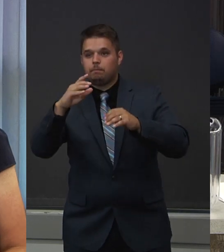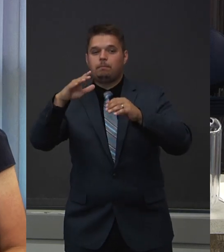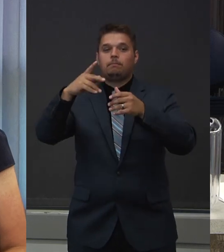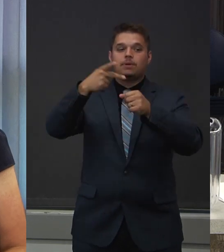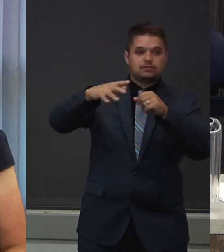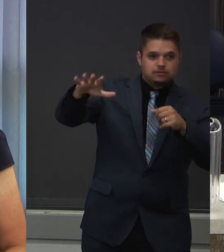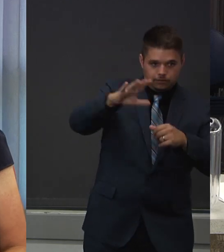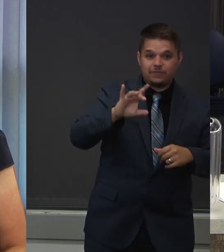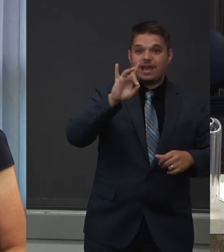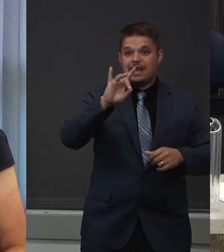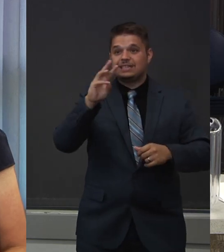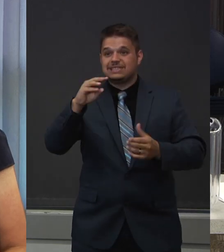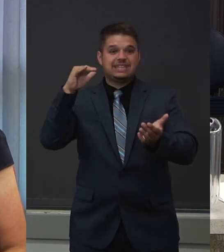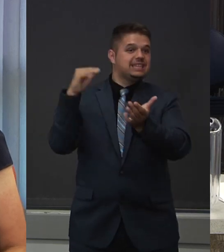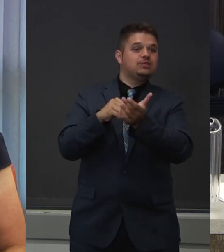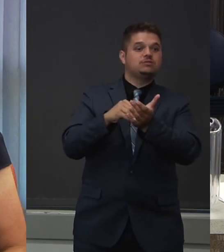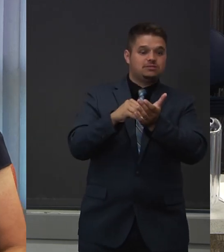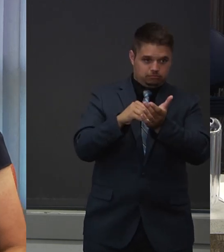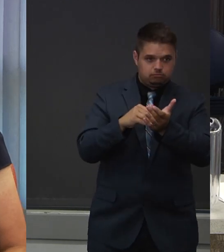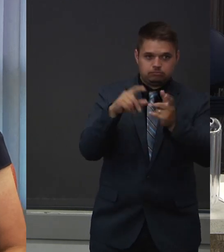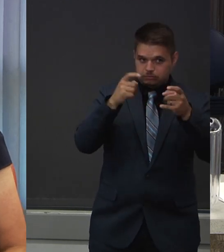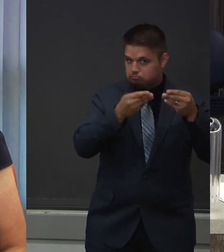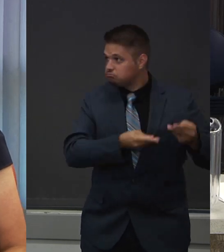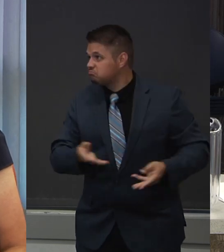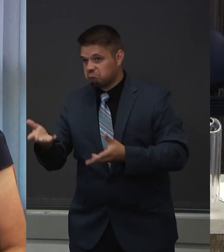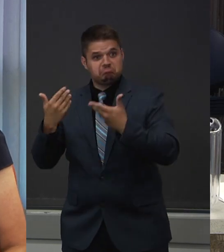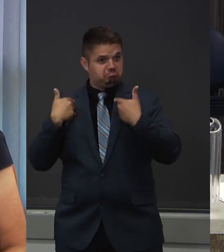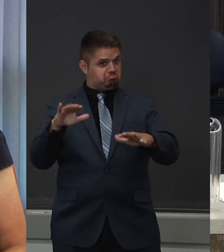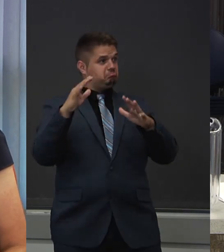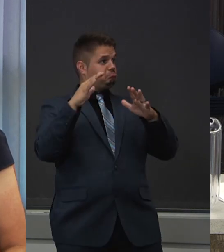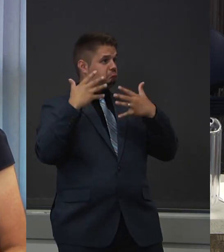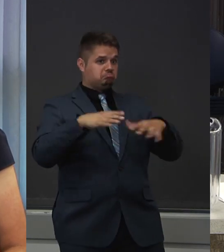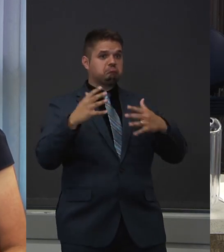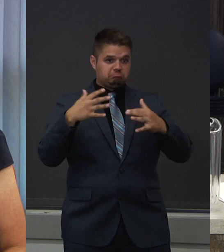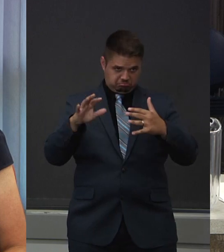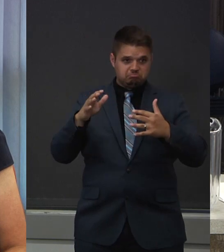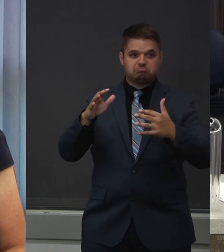have met that goal since May of this year when it was first announced.